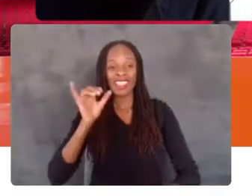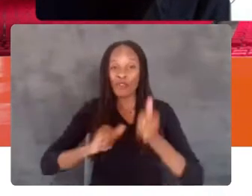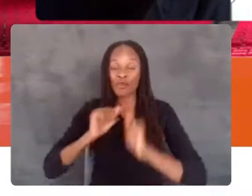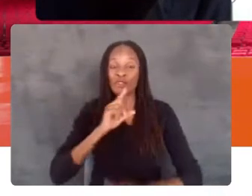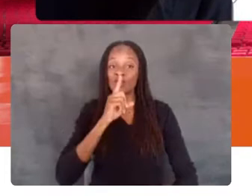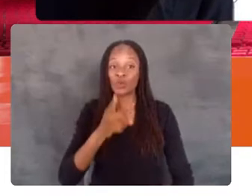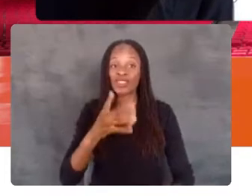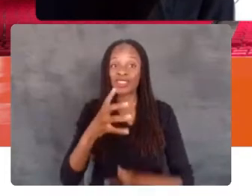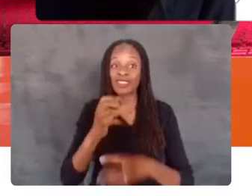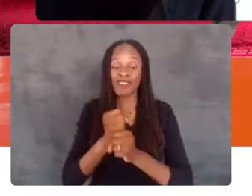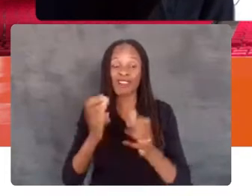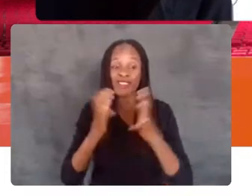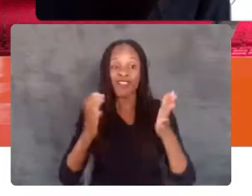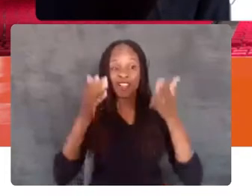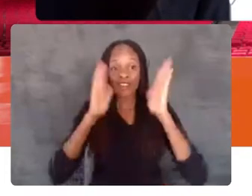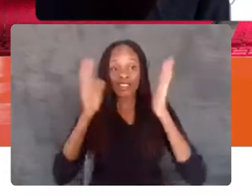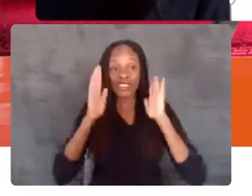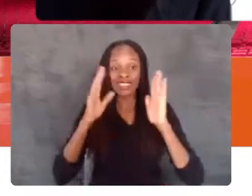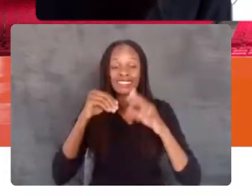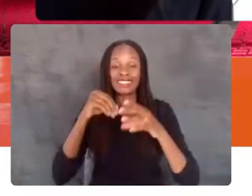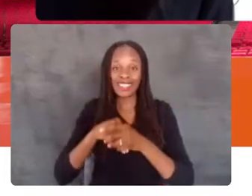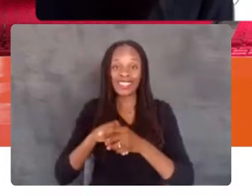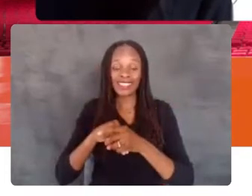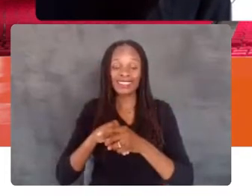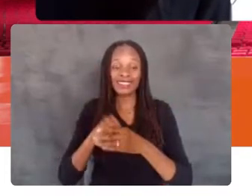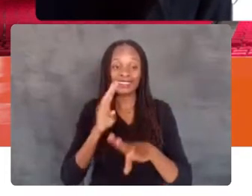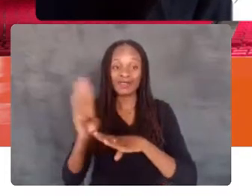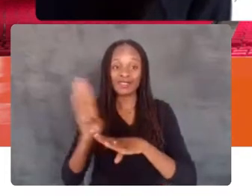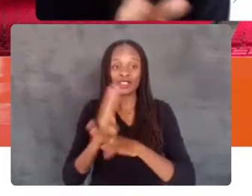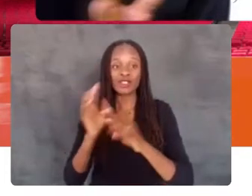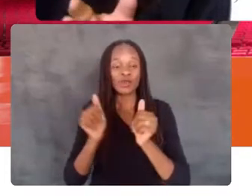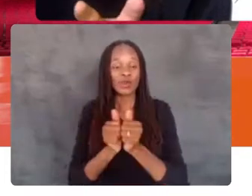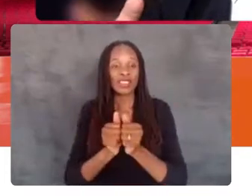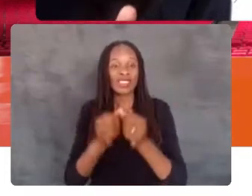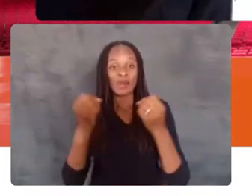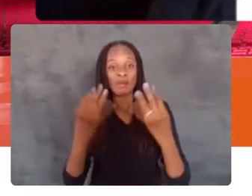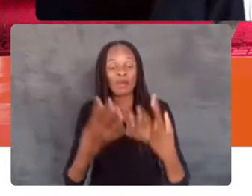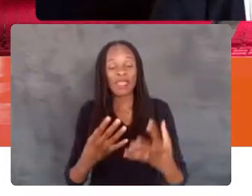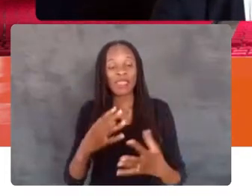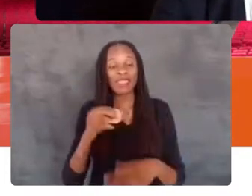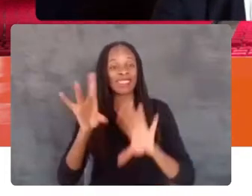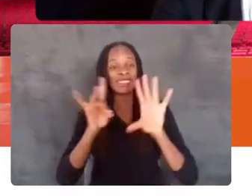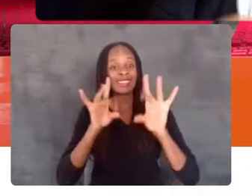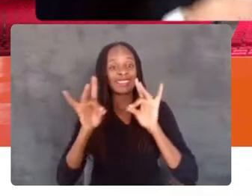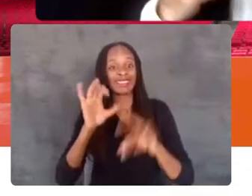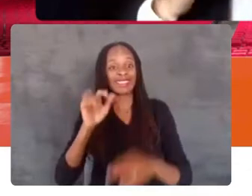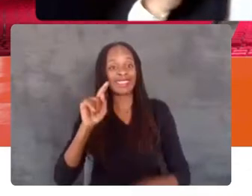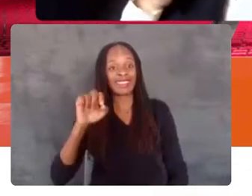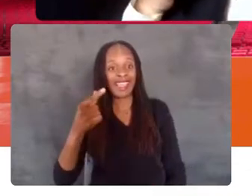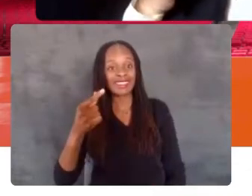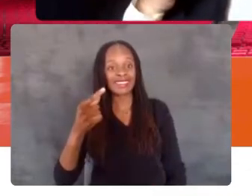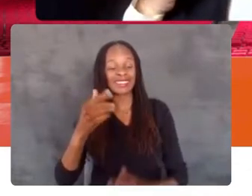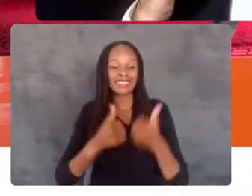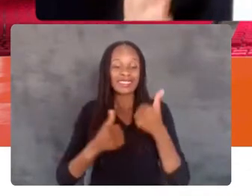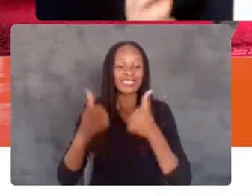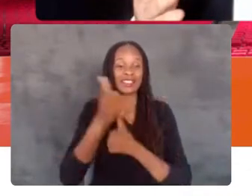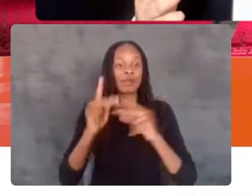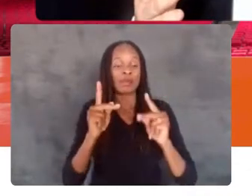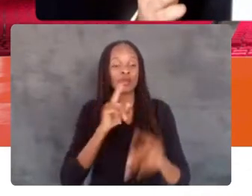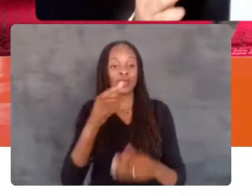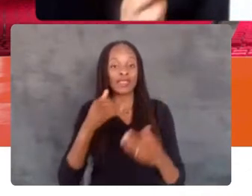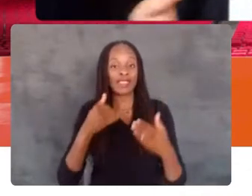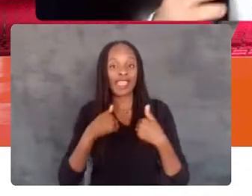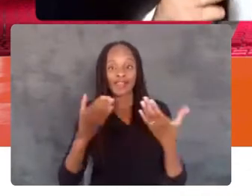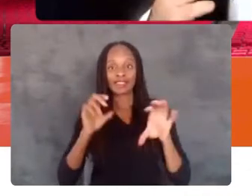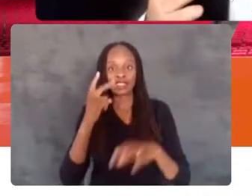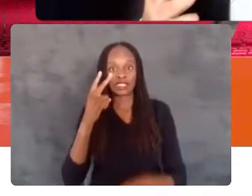gained a lot of attention in the industry with a lot of casting executives and people really getting a chance to see you